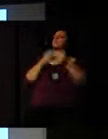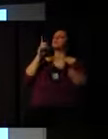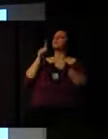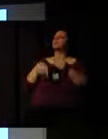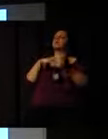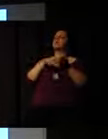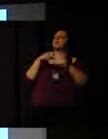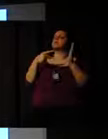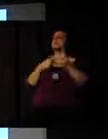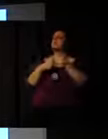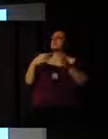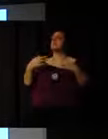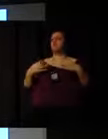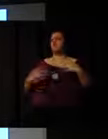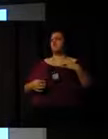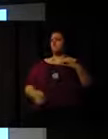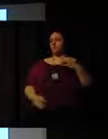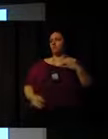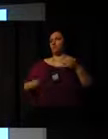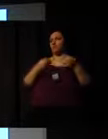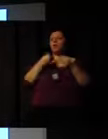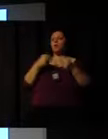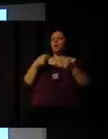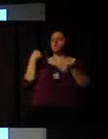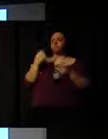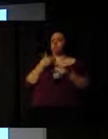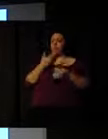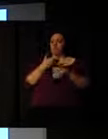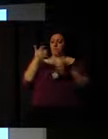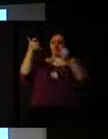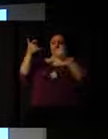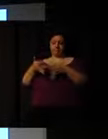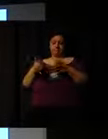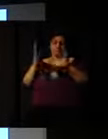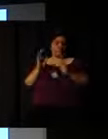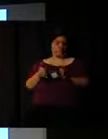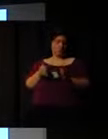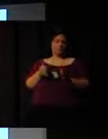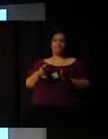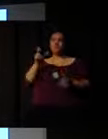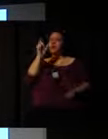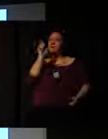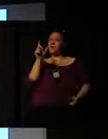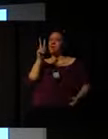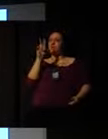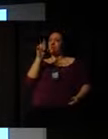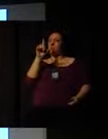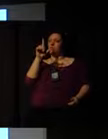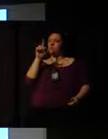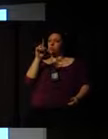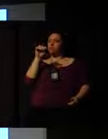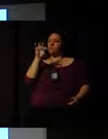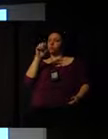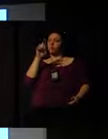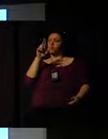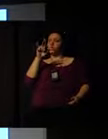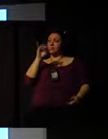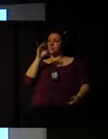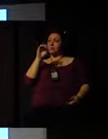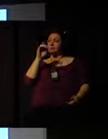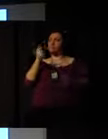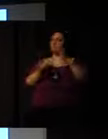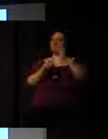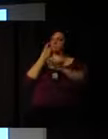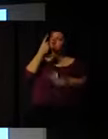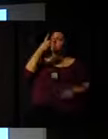So, as my colleague said, you know, the word volunteer really was coined in 1755. It